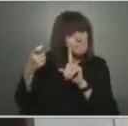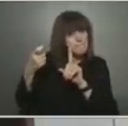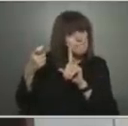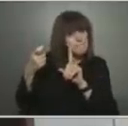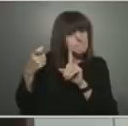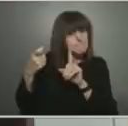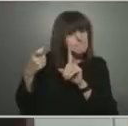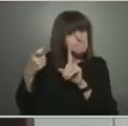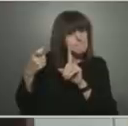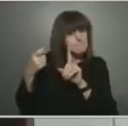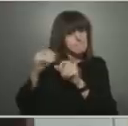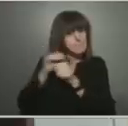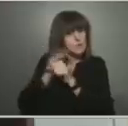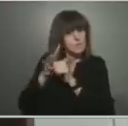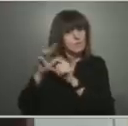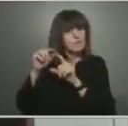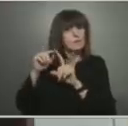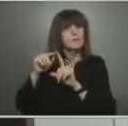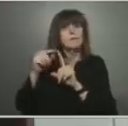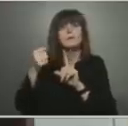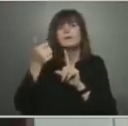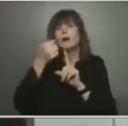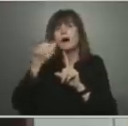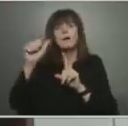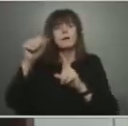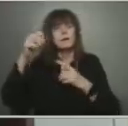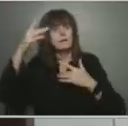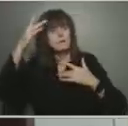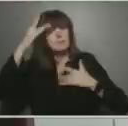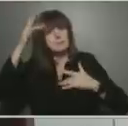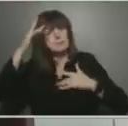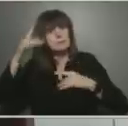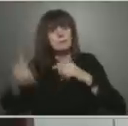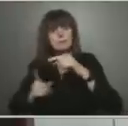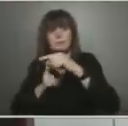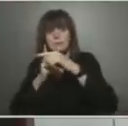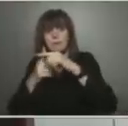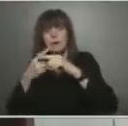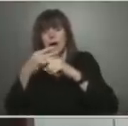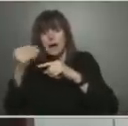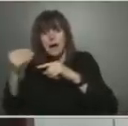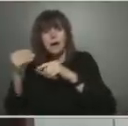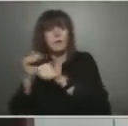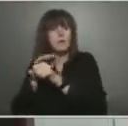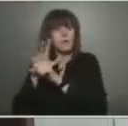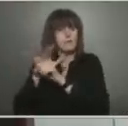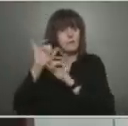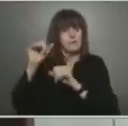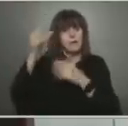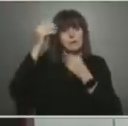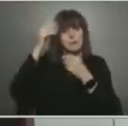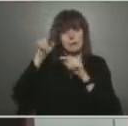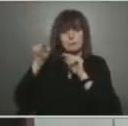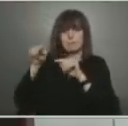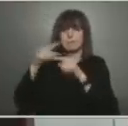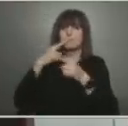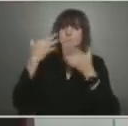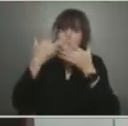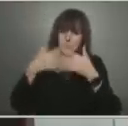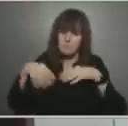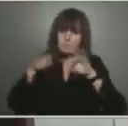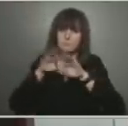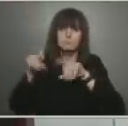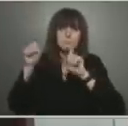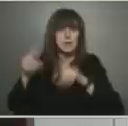include COVID-19. So, that's a reminder that this data is extremely important. It's important for us to count and track this and to be